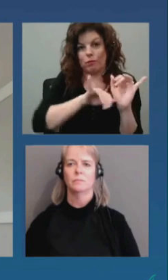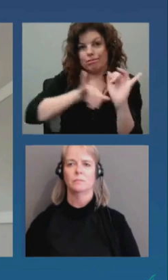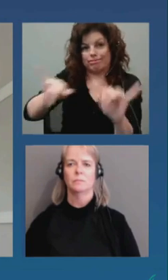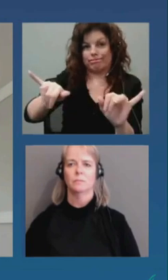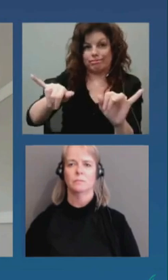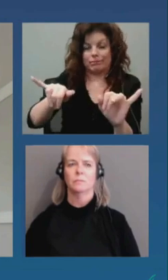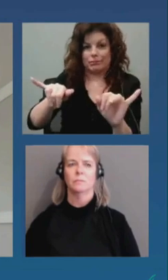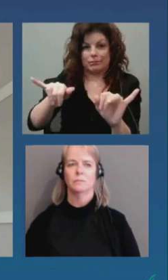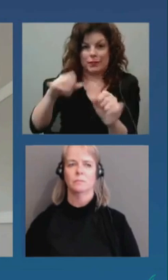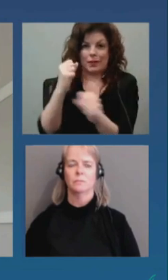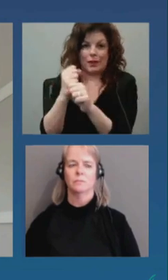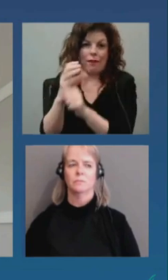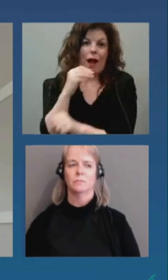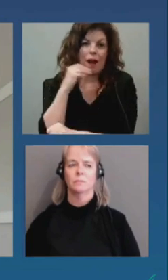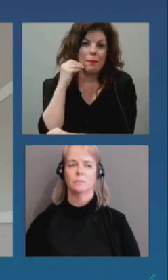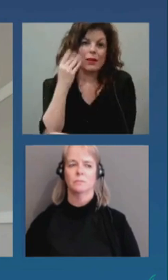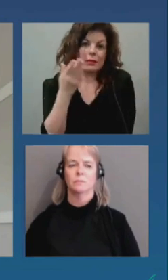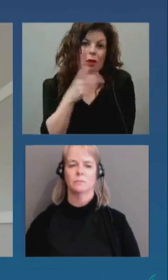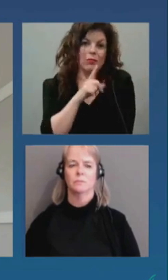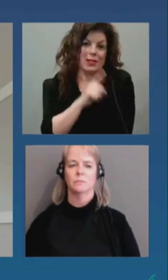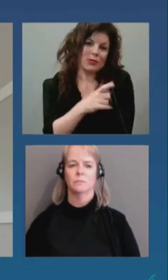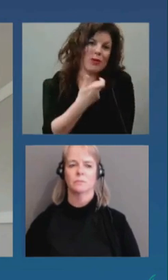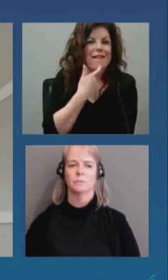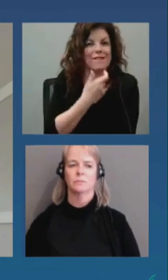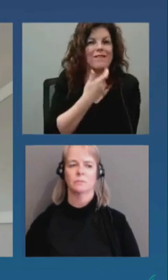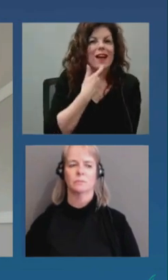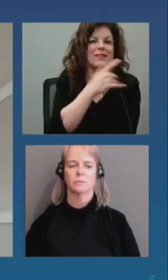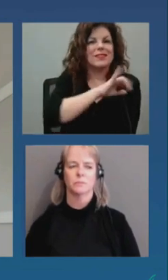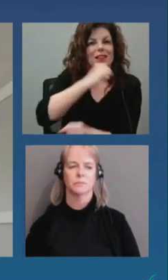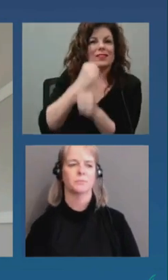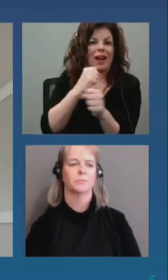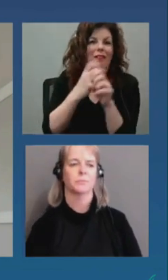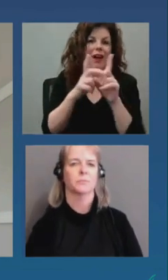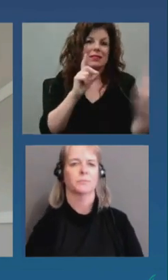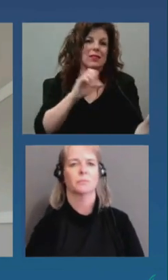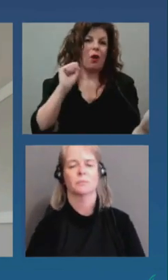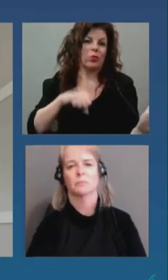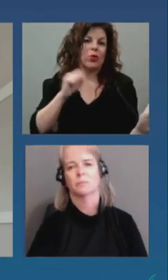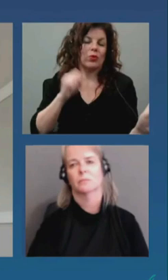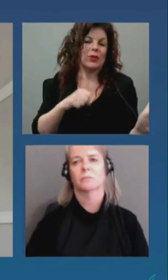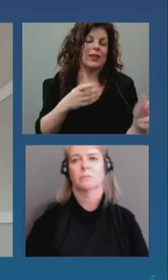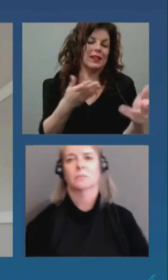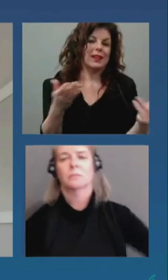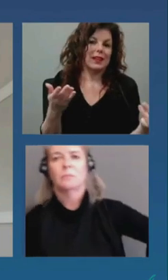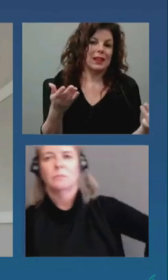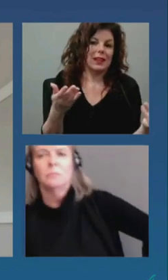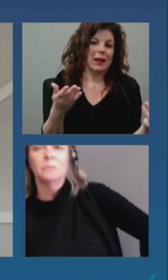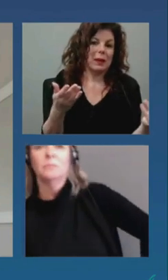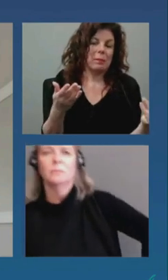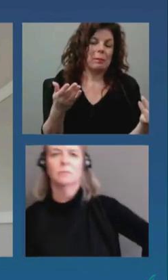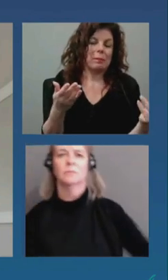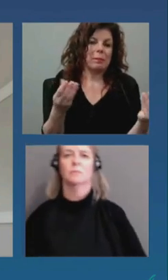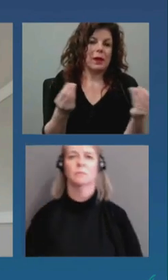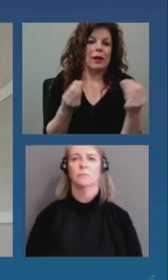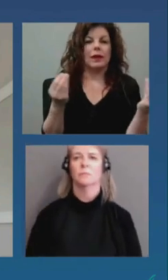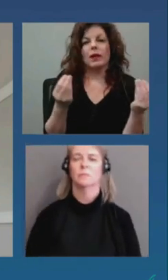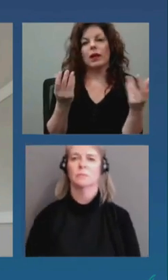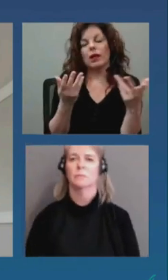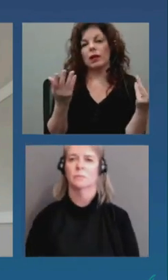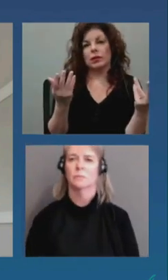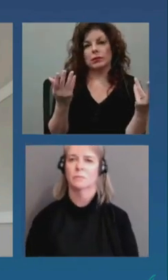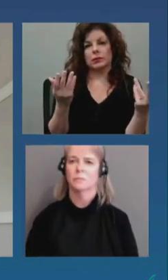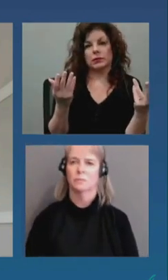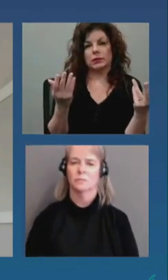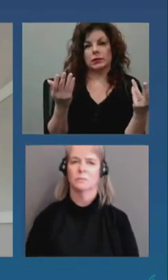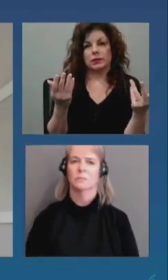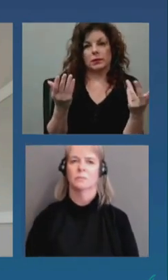évident ce genre d'environnement où c'est plus facile de faire du travail à distance où ça allait où est ce que ça